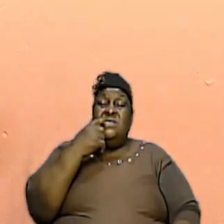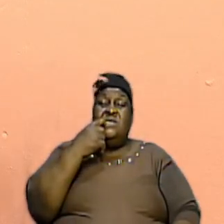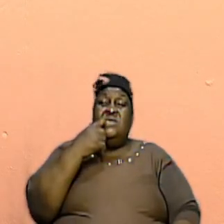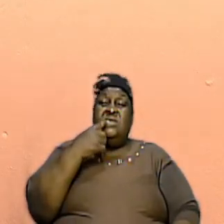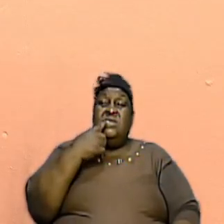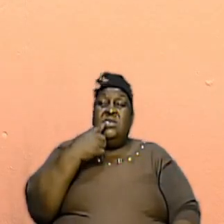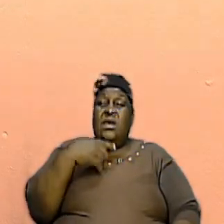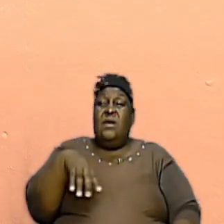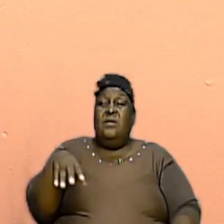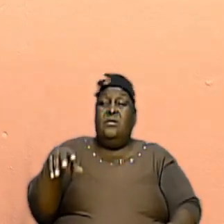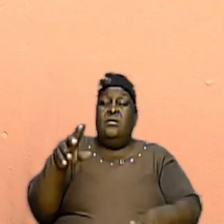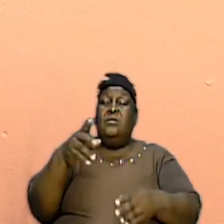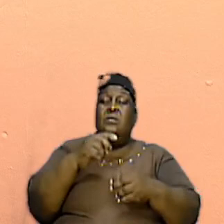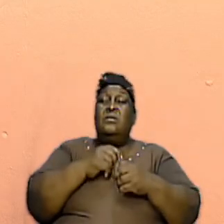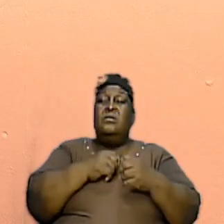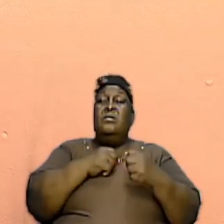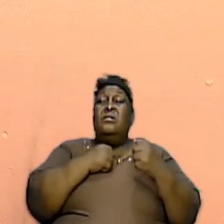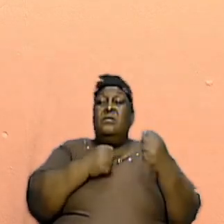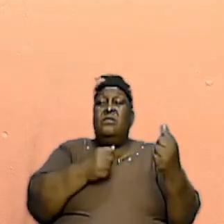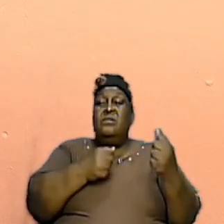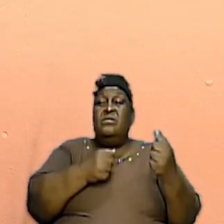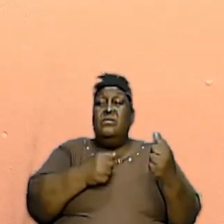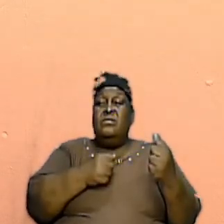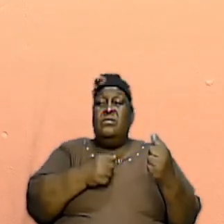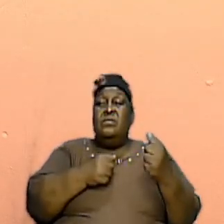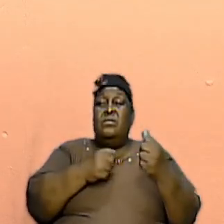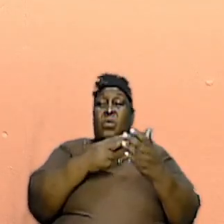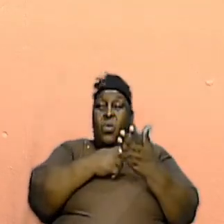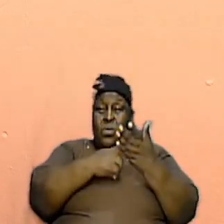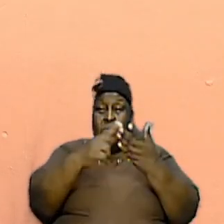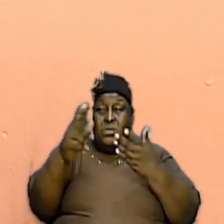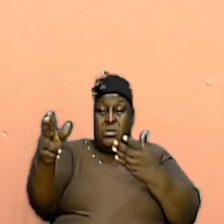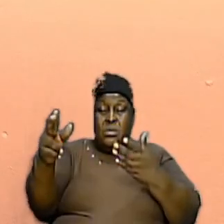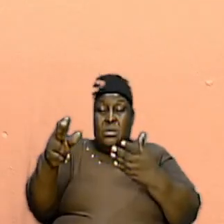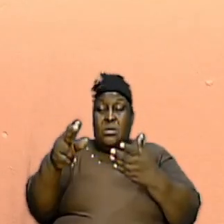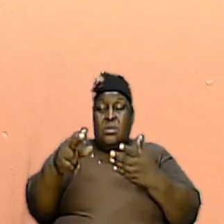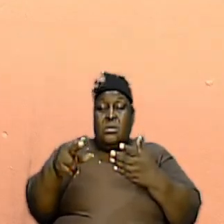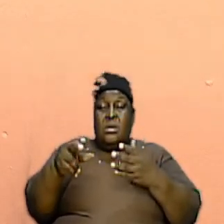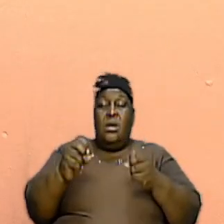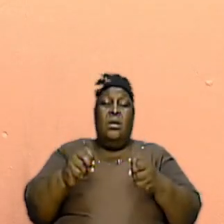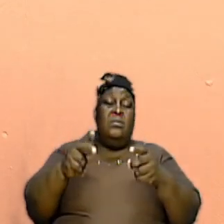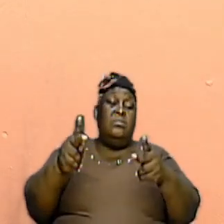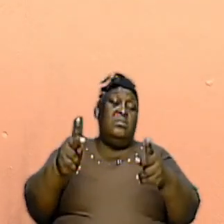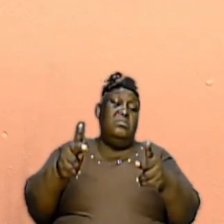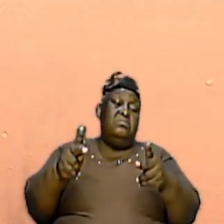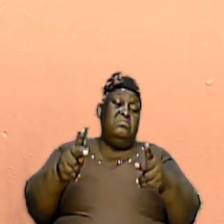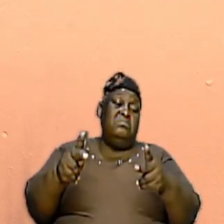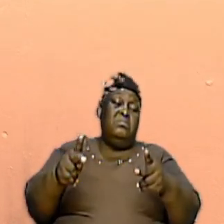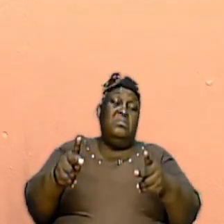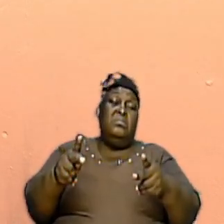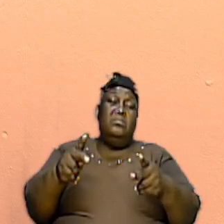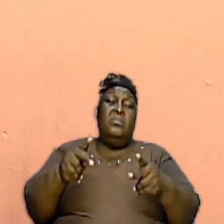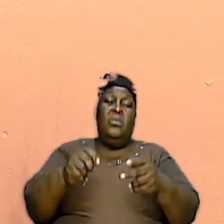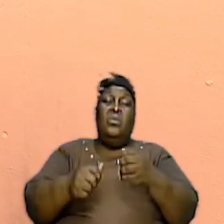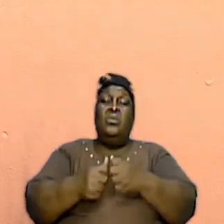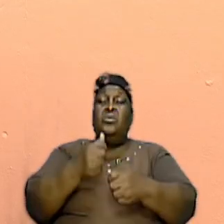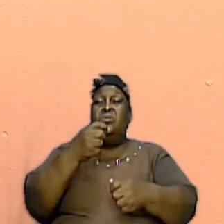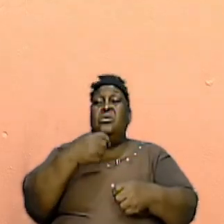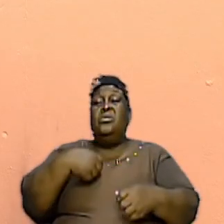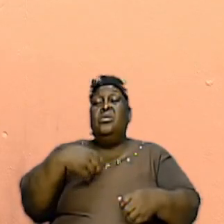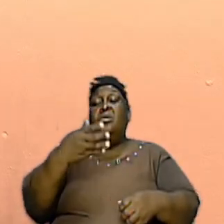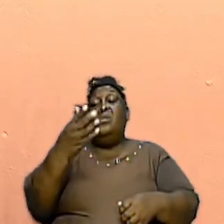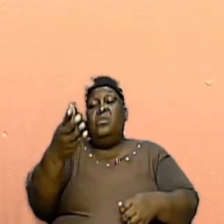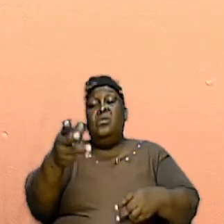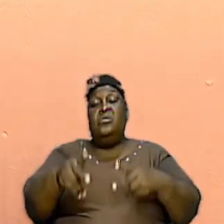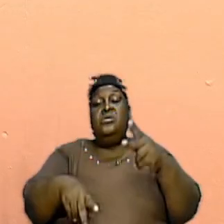solemnness and the purposefulness with which those